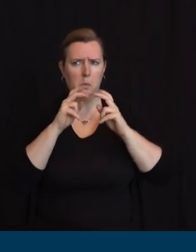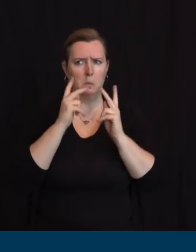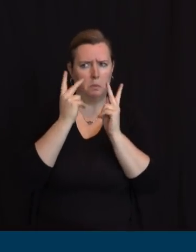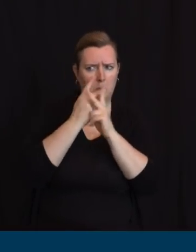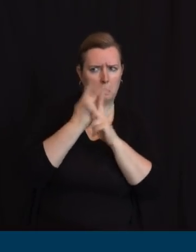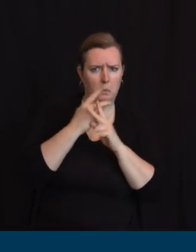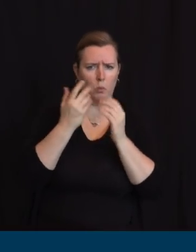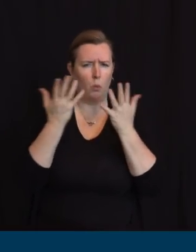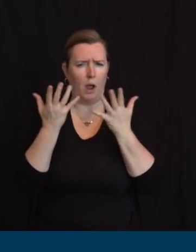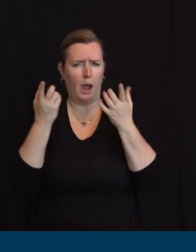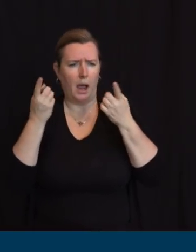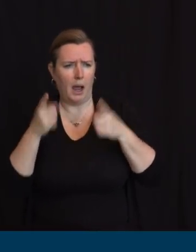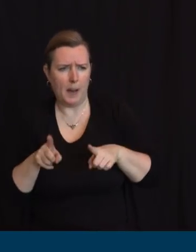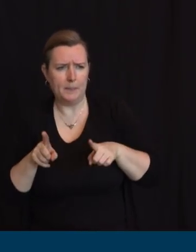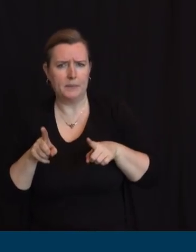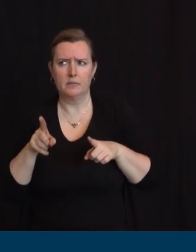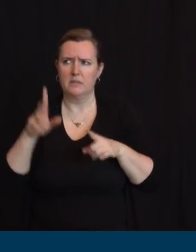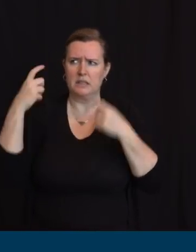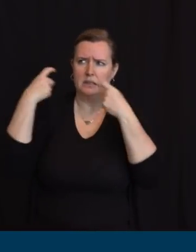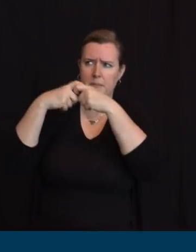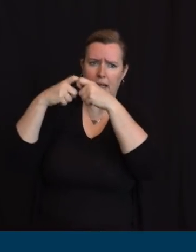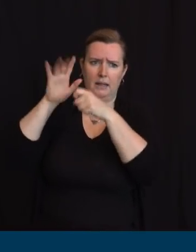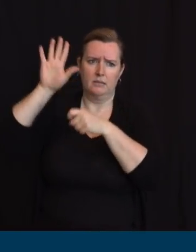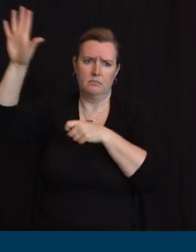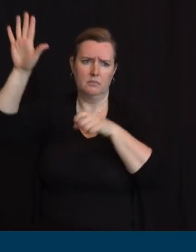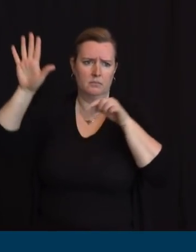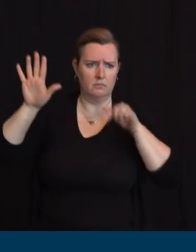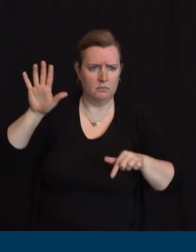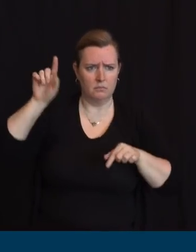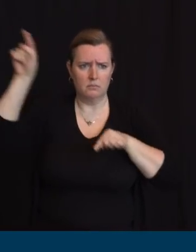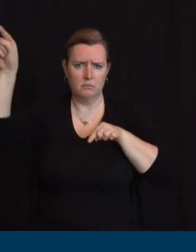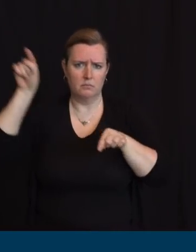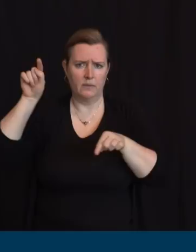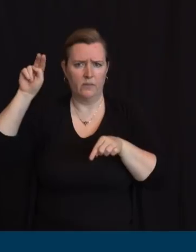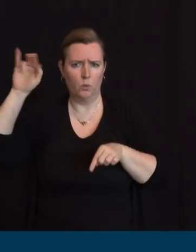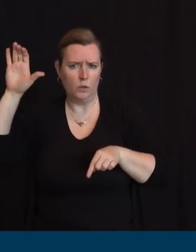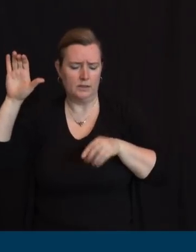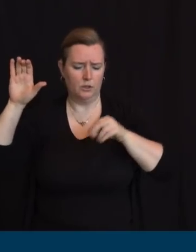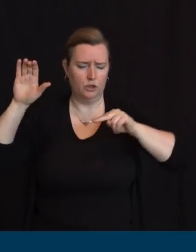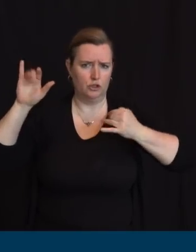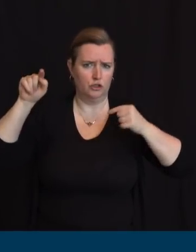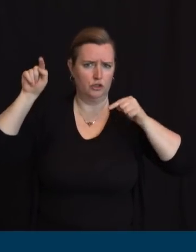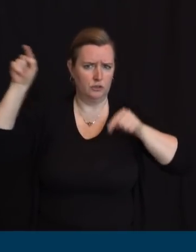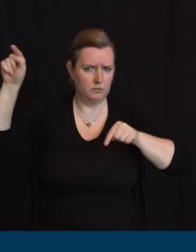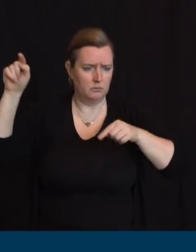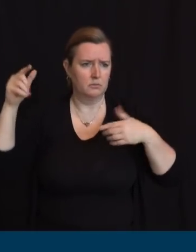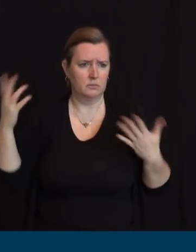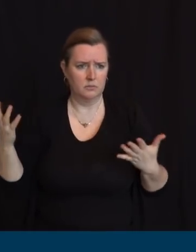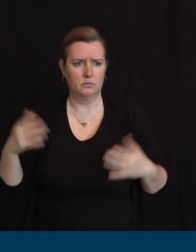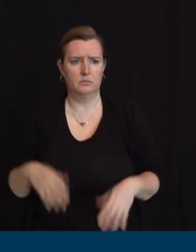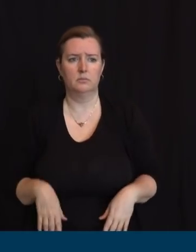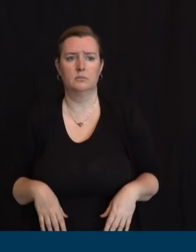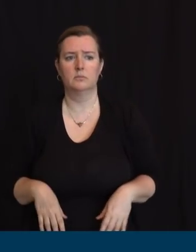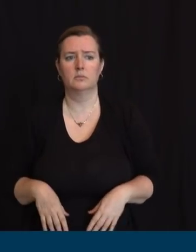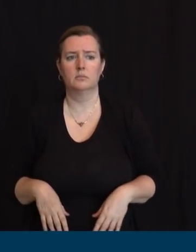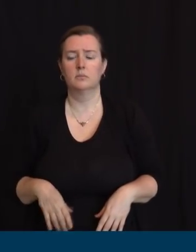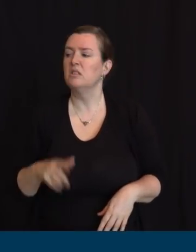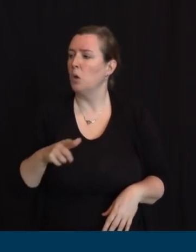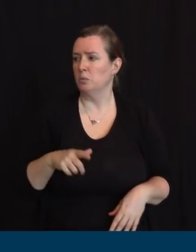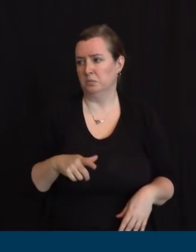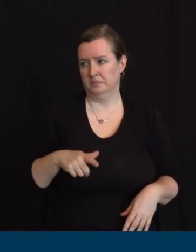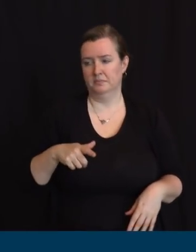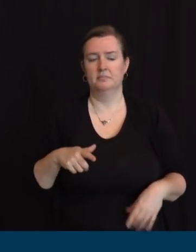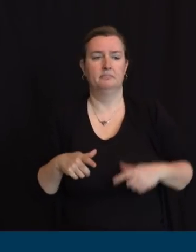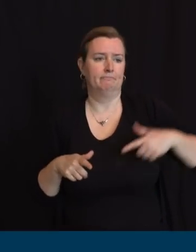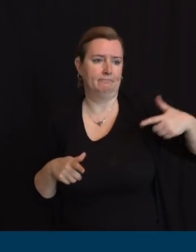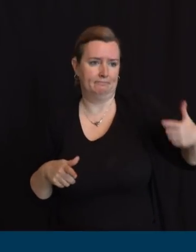Pat Callahan, so thank you, Judy, for everything. Pat Callahan, good afternoon. Anything you've got on compliance